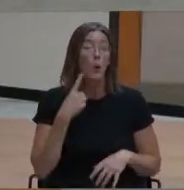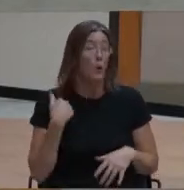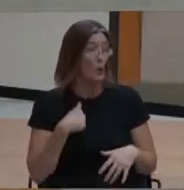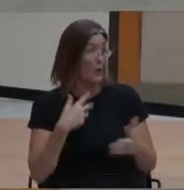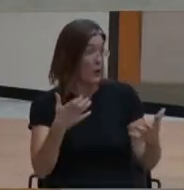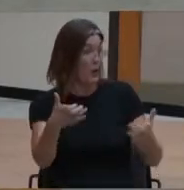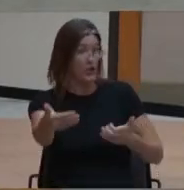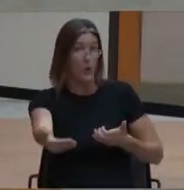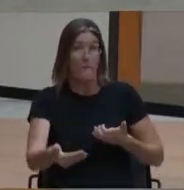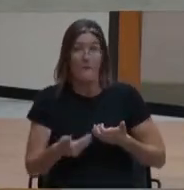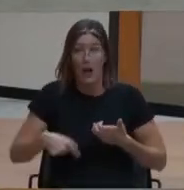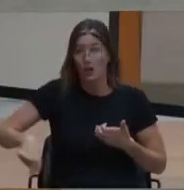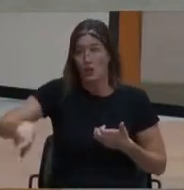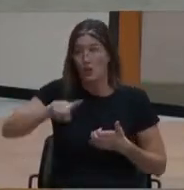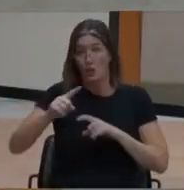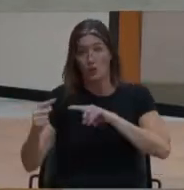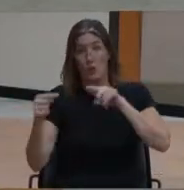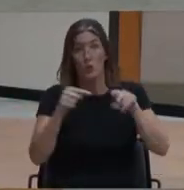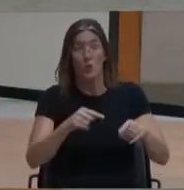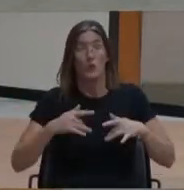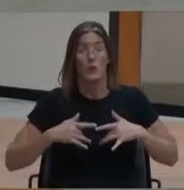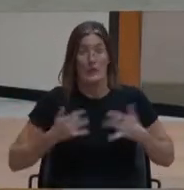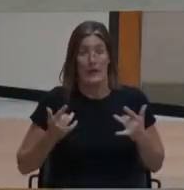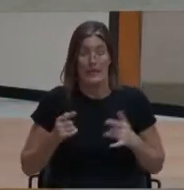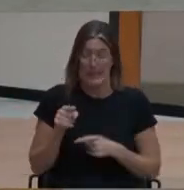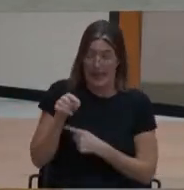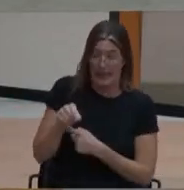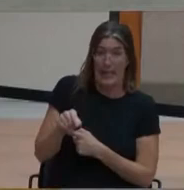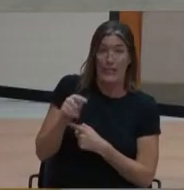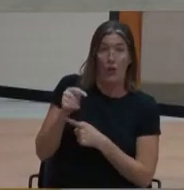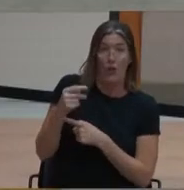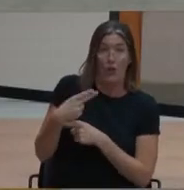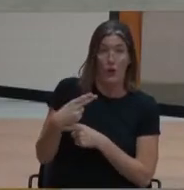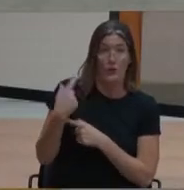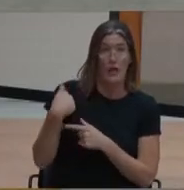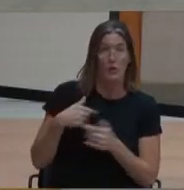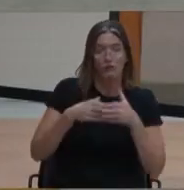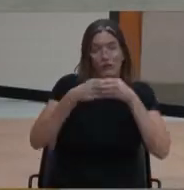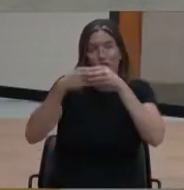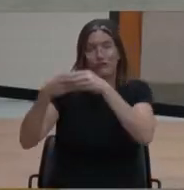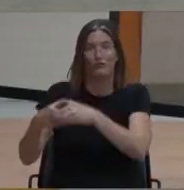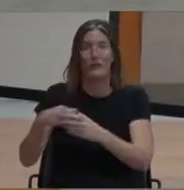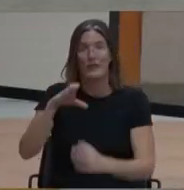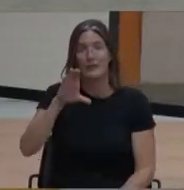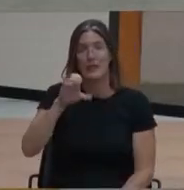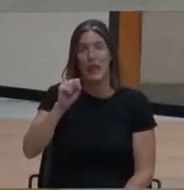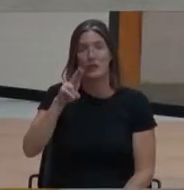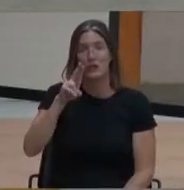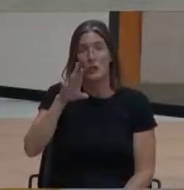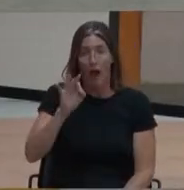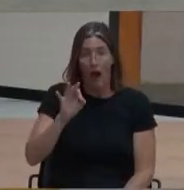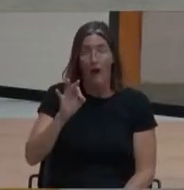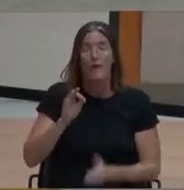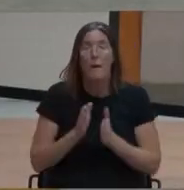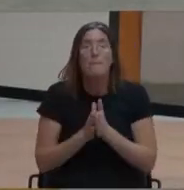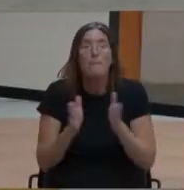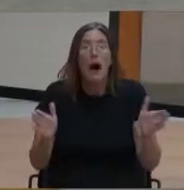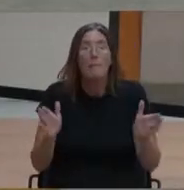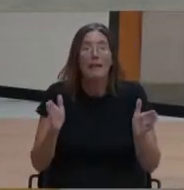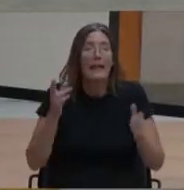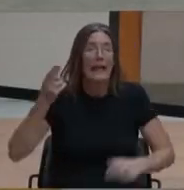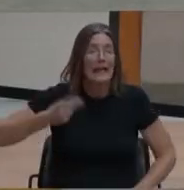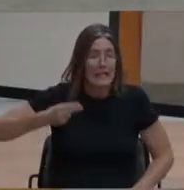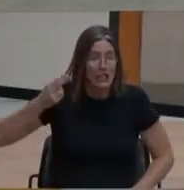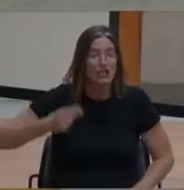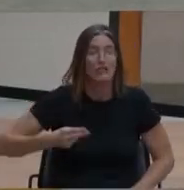following events. This Thursday, we're going to the Cal State Fullerton Oren Public History Center and the